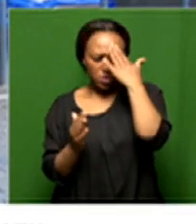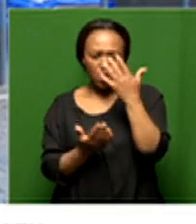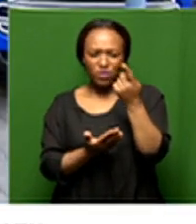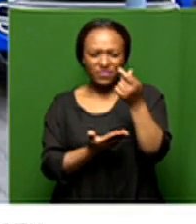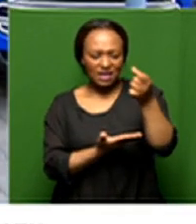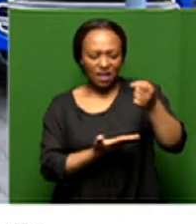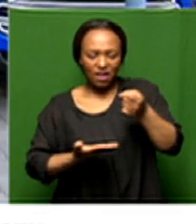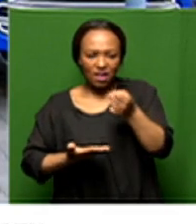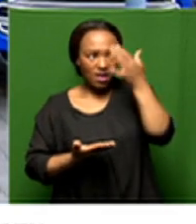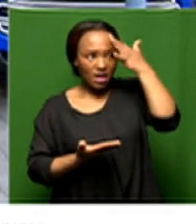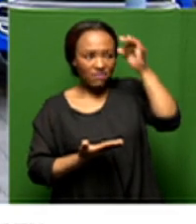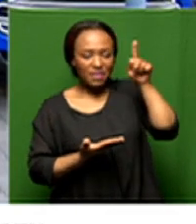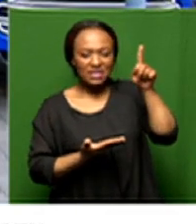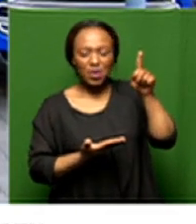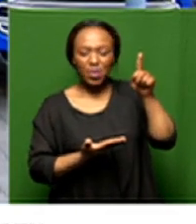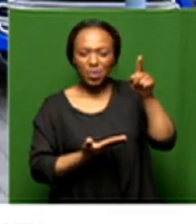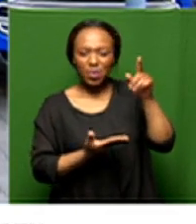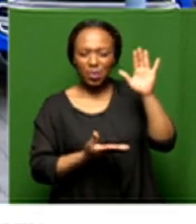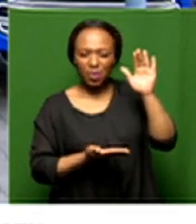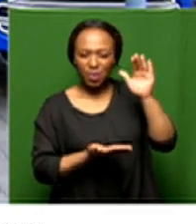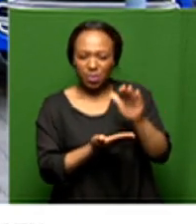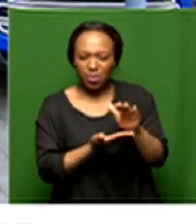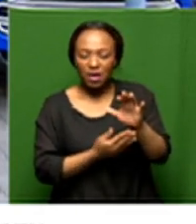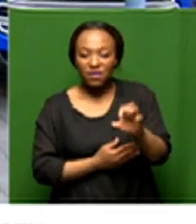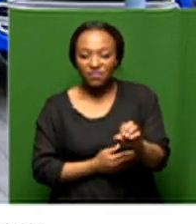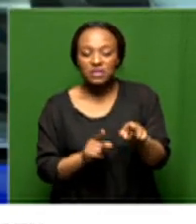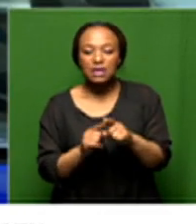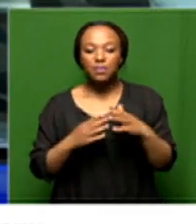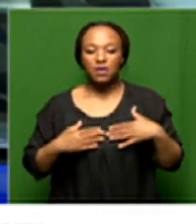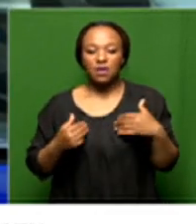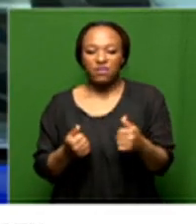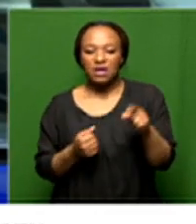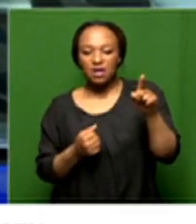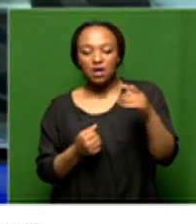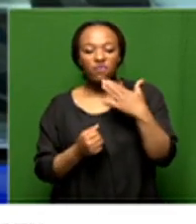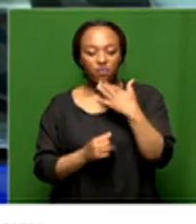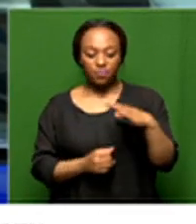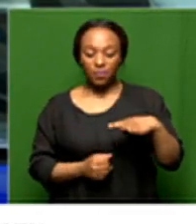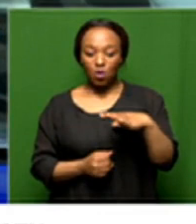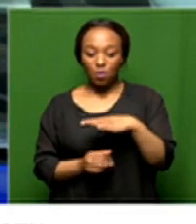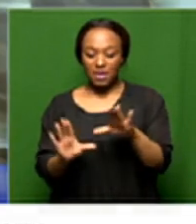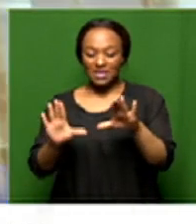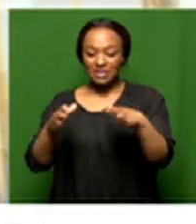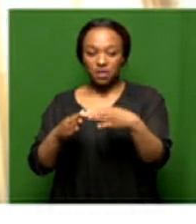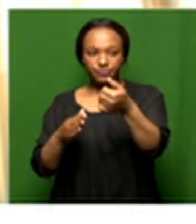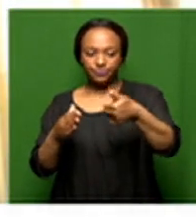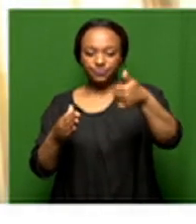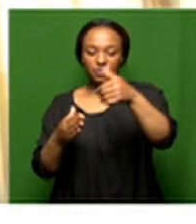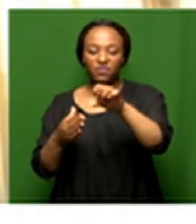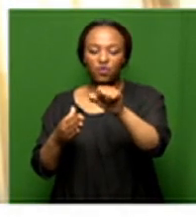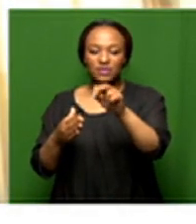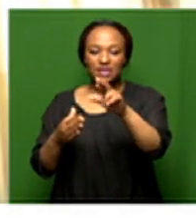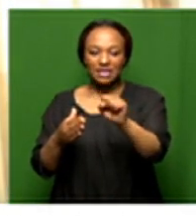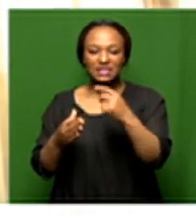projected the revenue the recovery there i mean the commissioner from sars has been saying that the